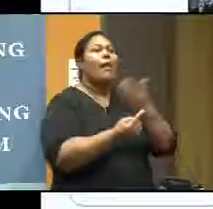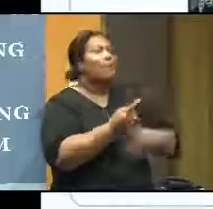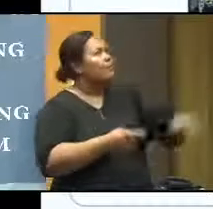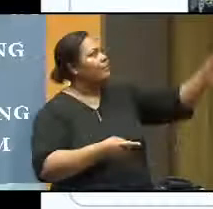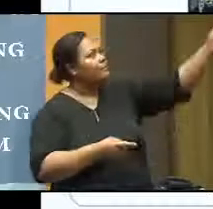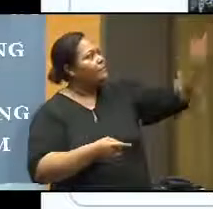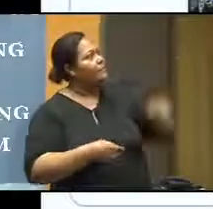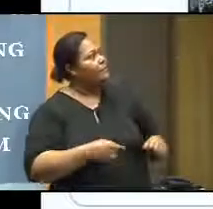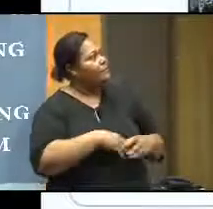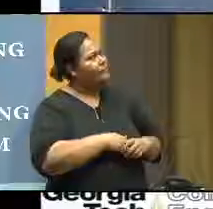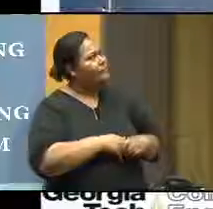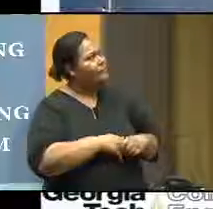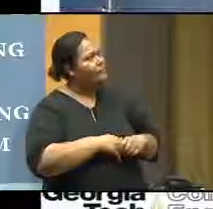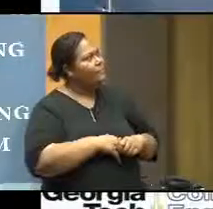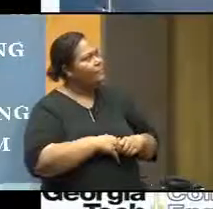this.